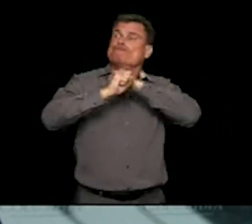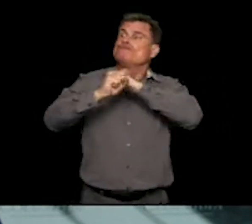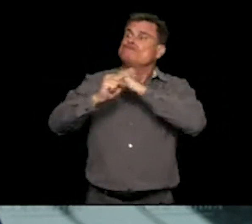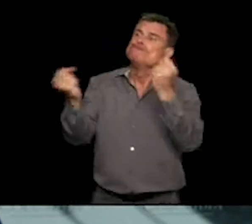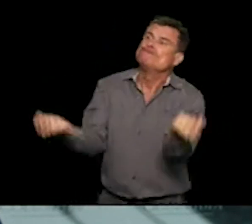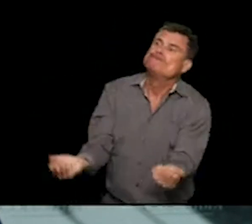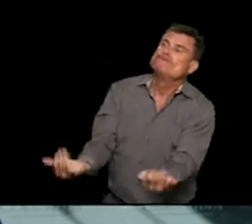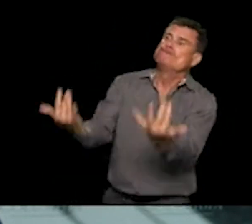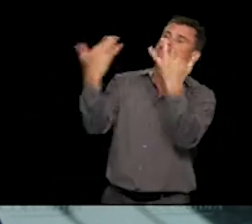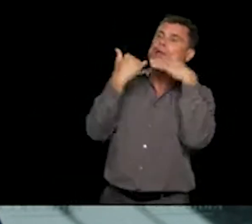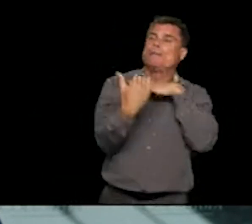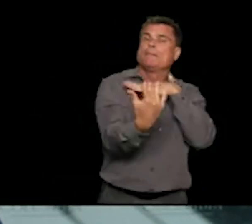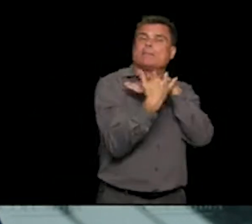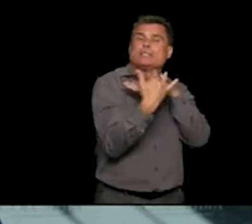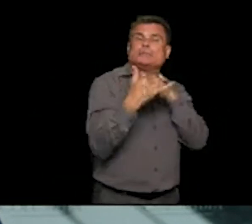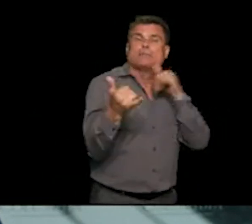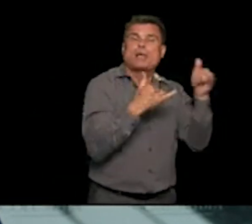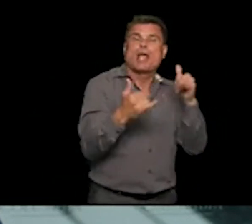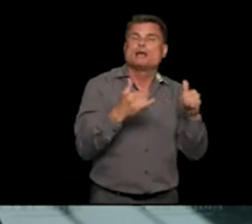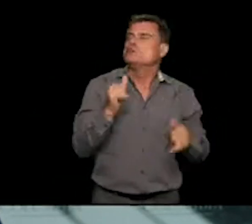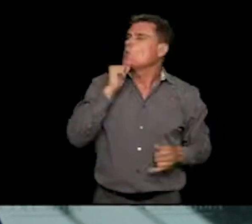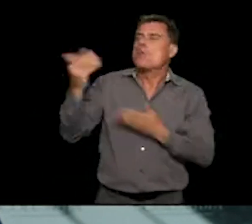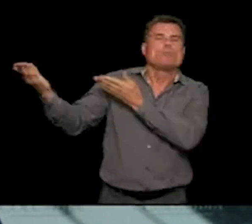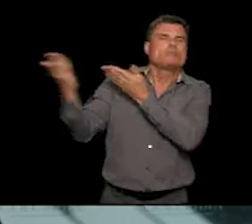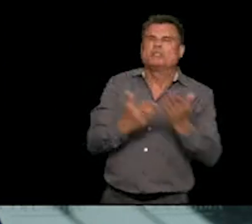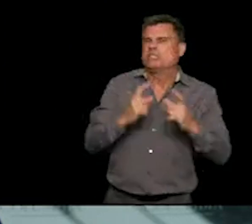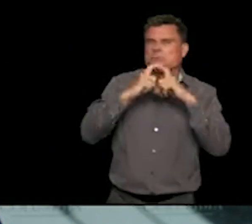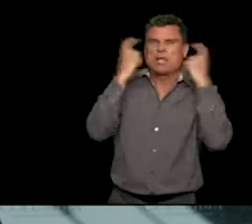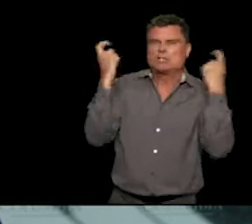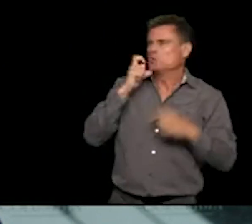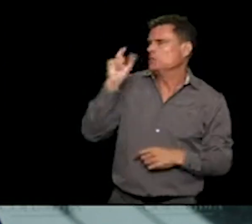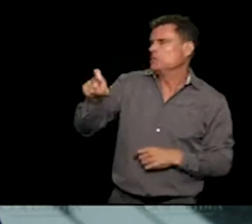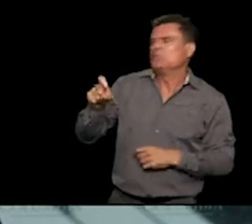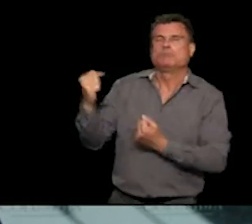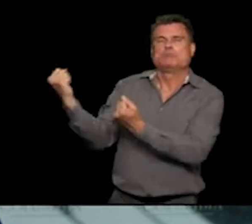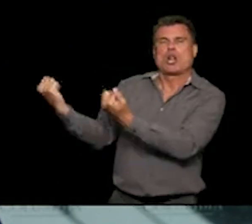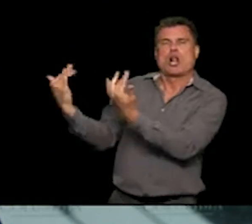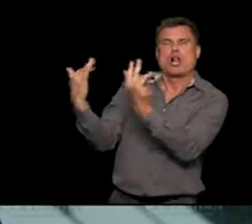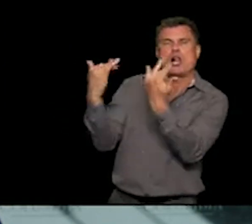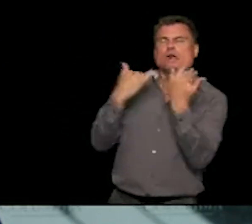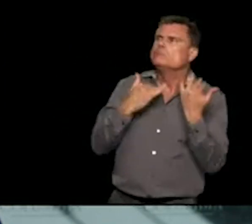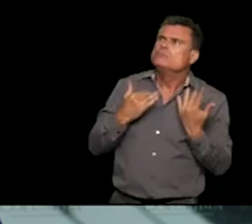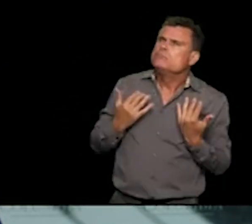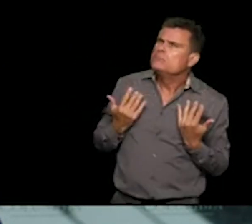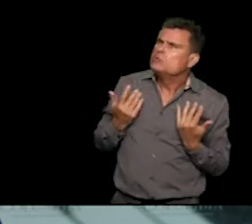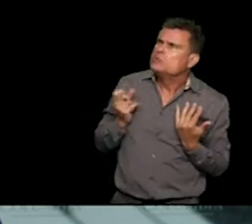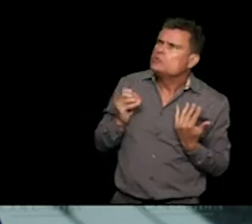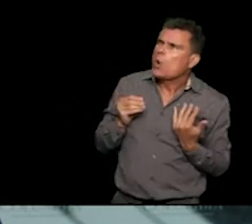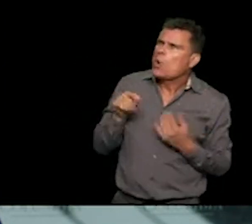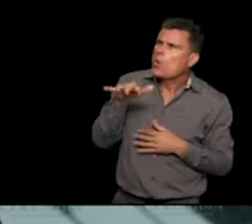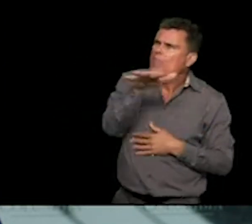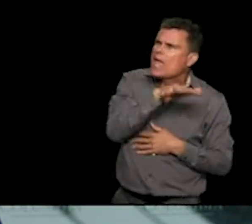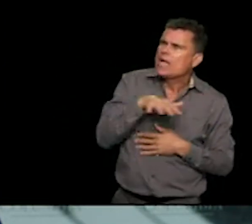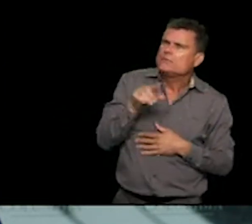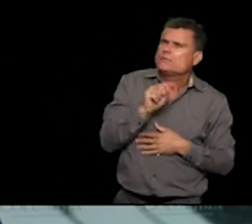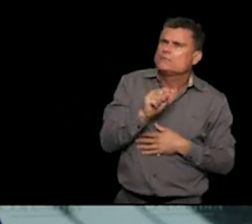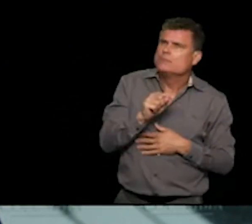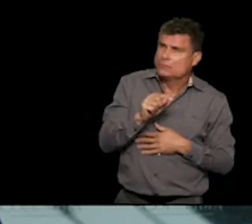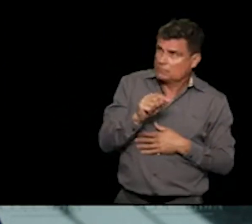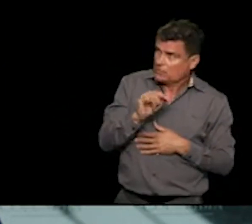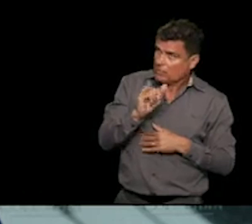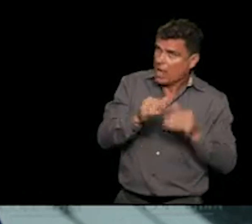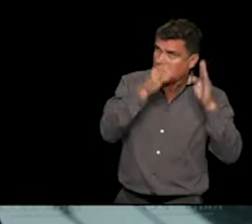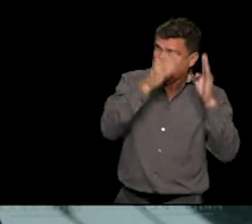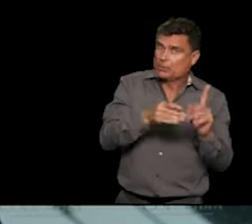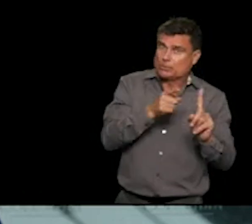are putting in writing, don't take these measures, to protect your health, is there any risk of